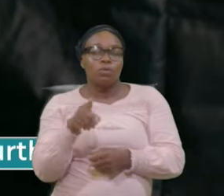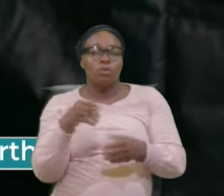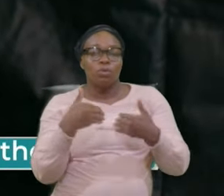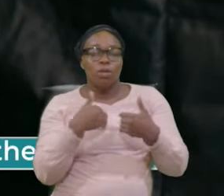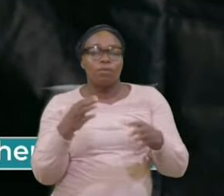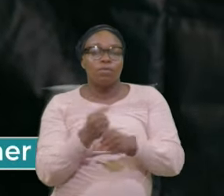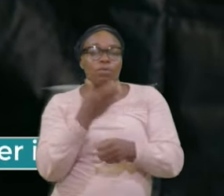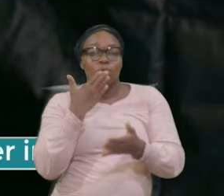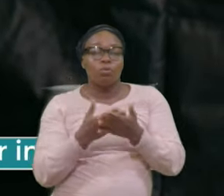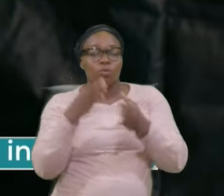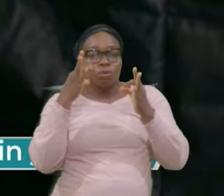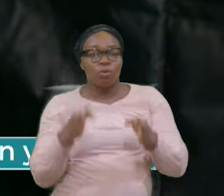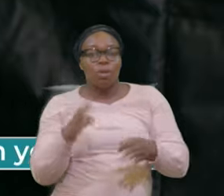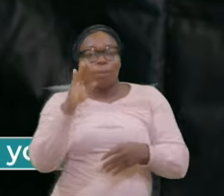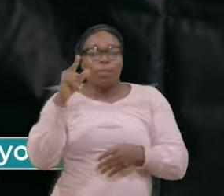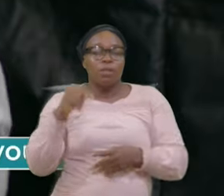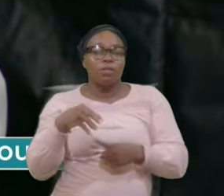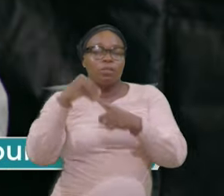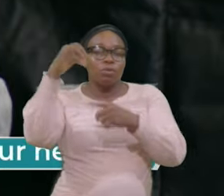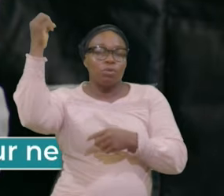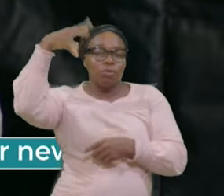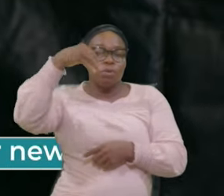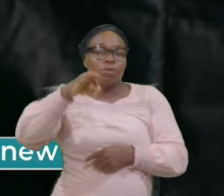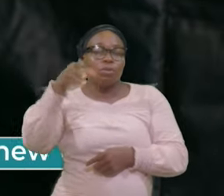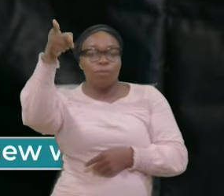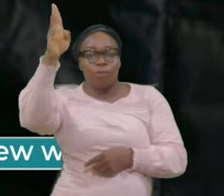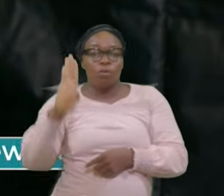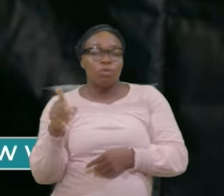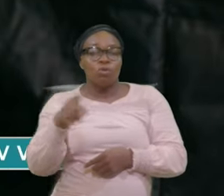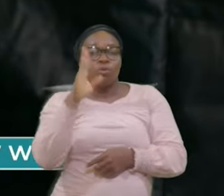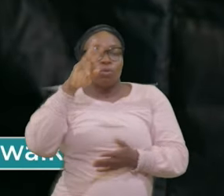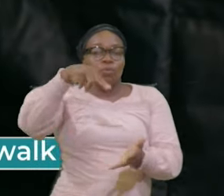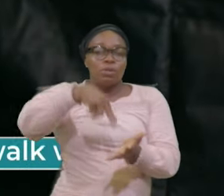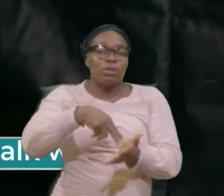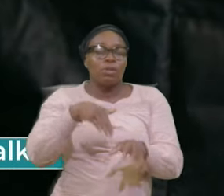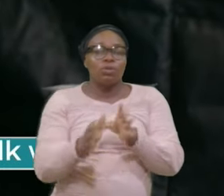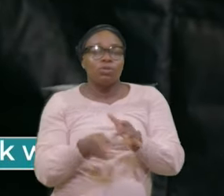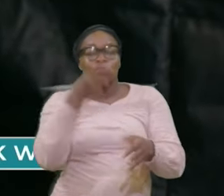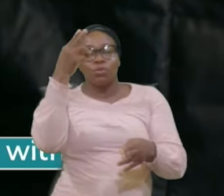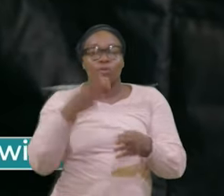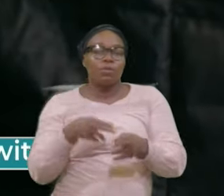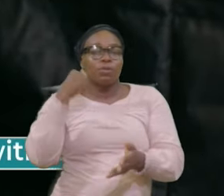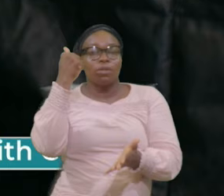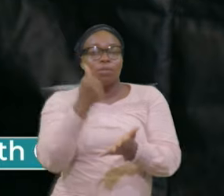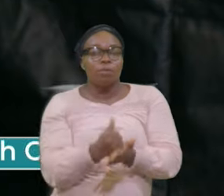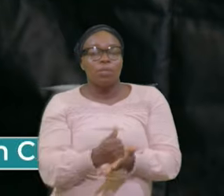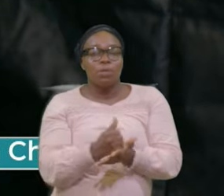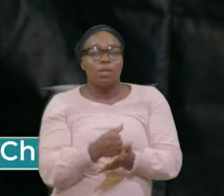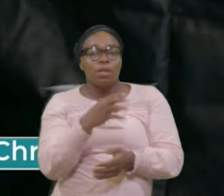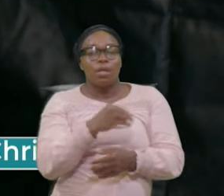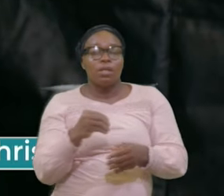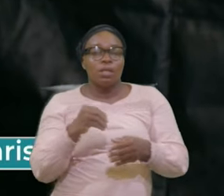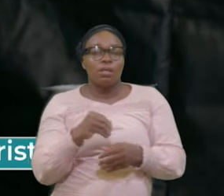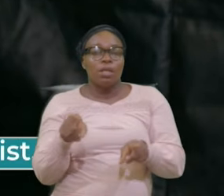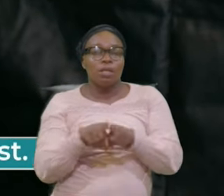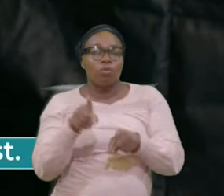The Special Grace Of God You Will Stand You Have Taken Good Decision By The Grace Of God That Have Brought You Into The Kingdom You Are